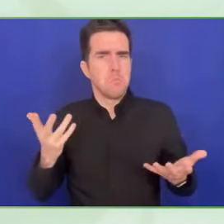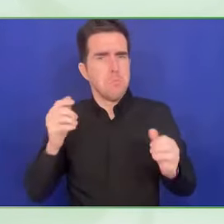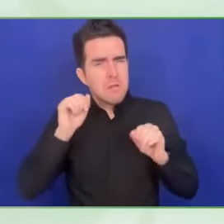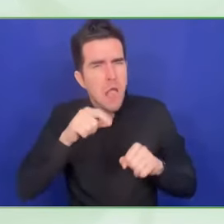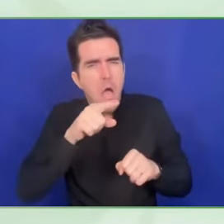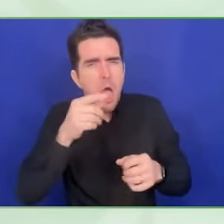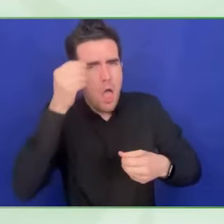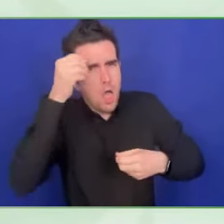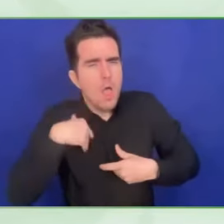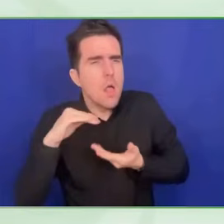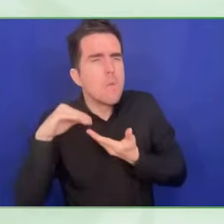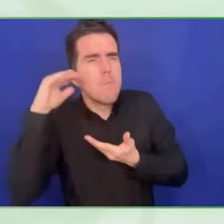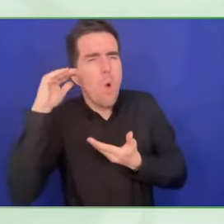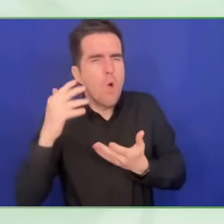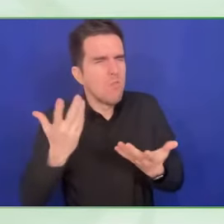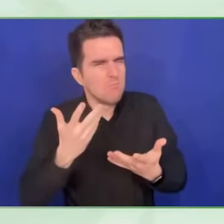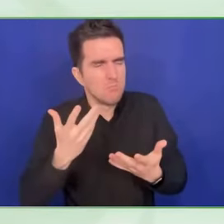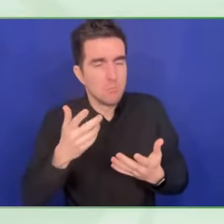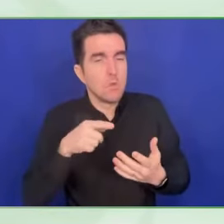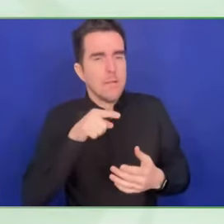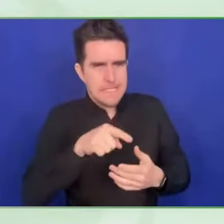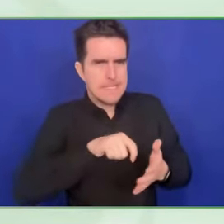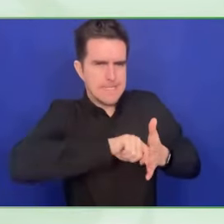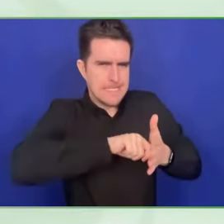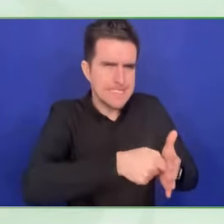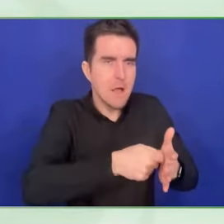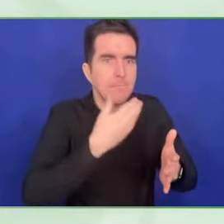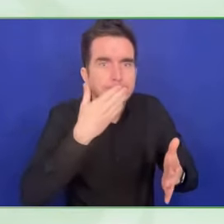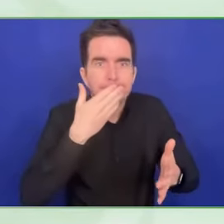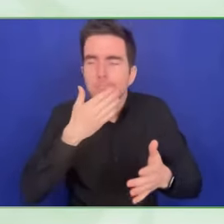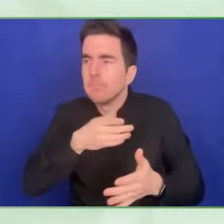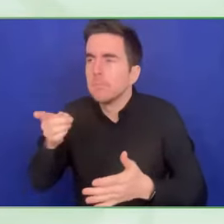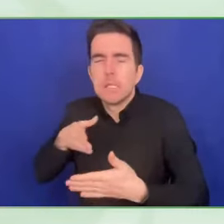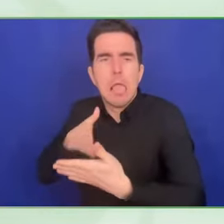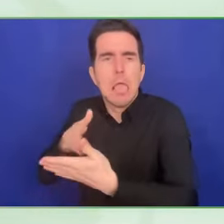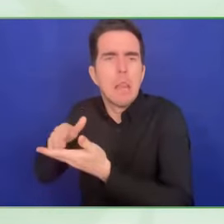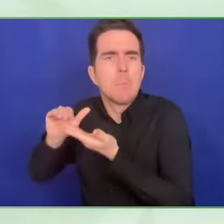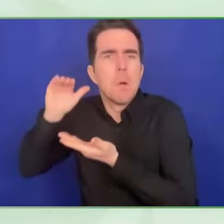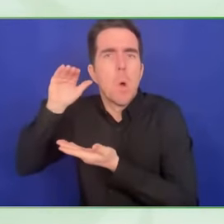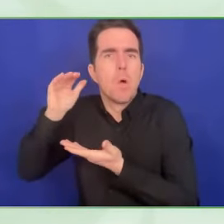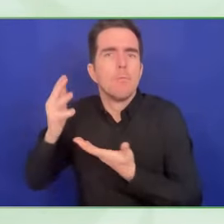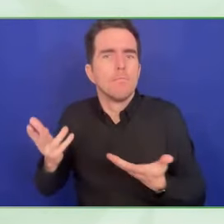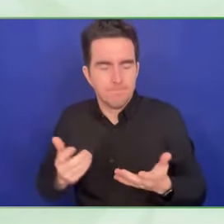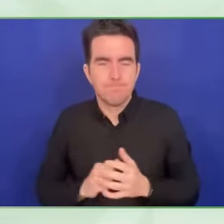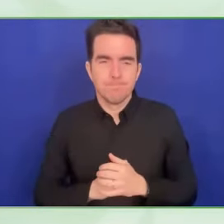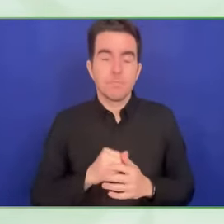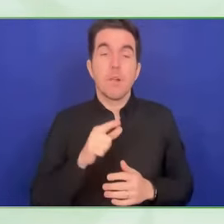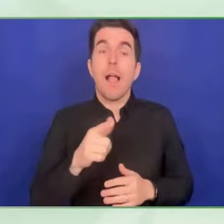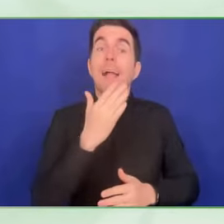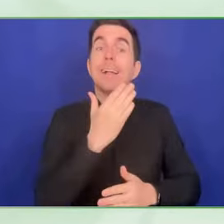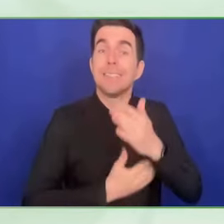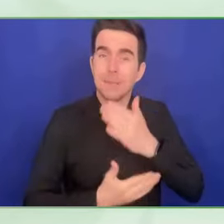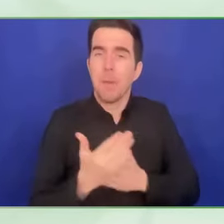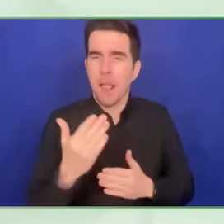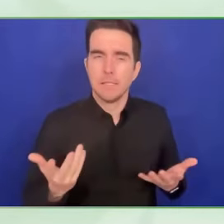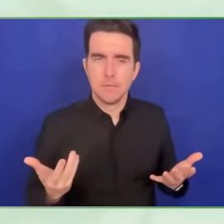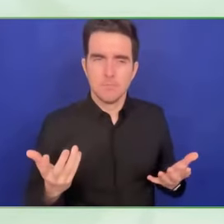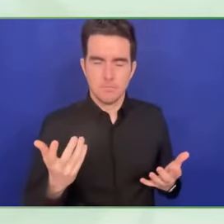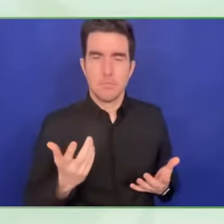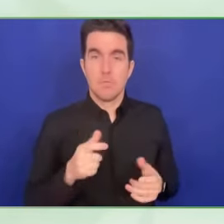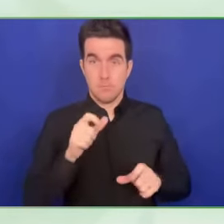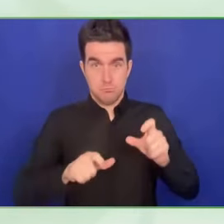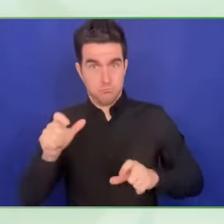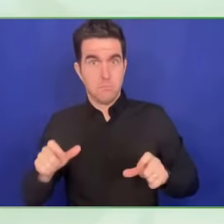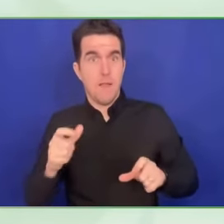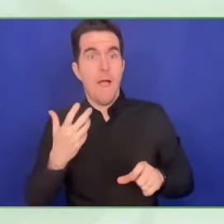For example, the double authentication factor. It's something that we do every day that you want to enter to your email and then you